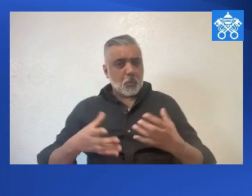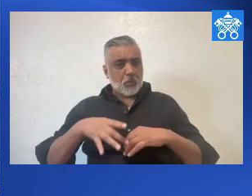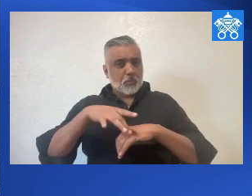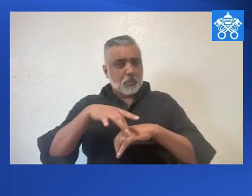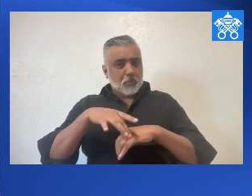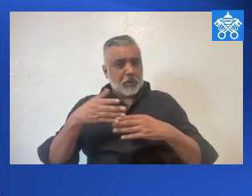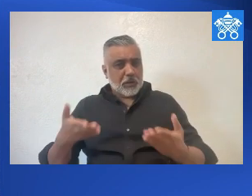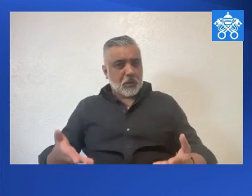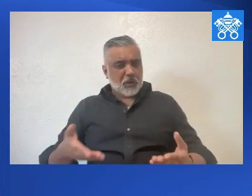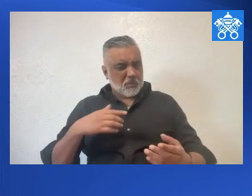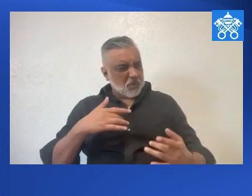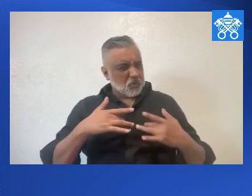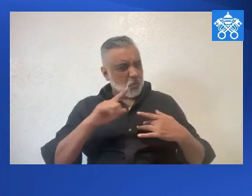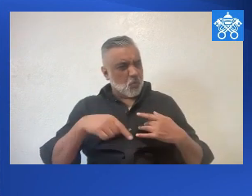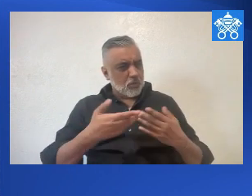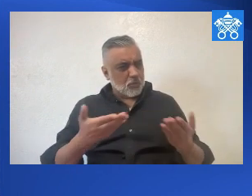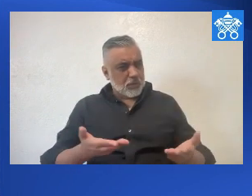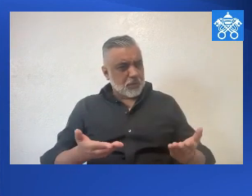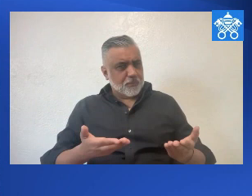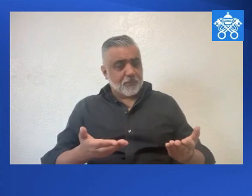here, with worldly material things?